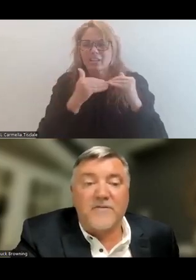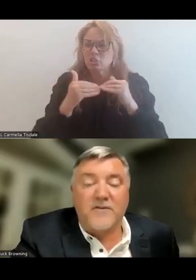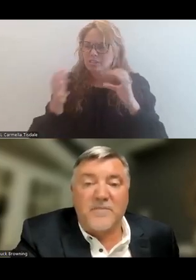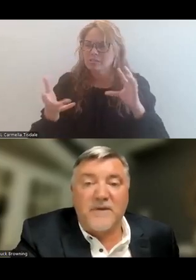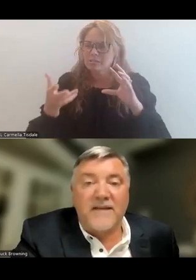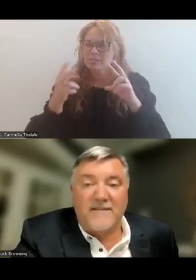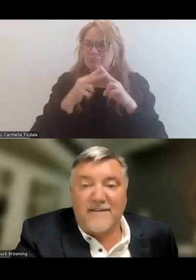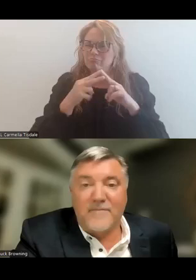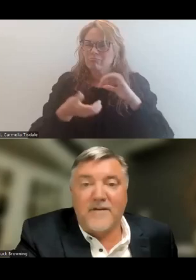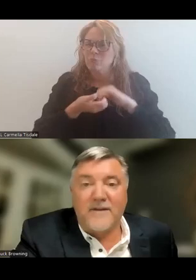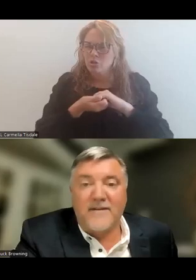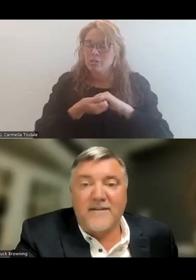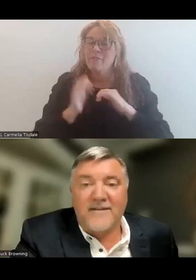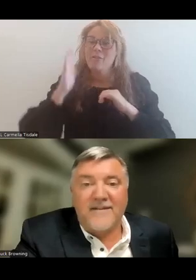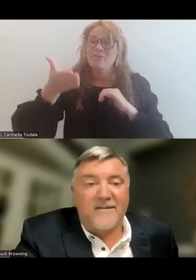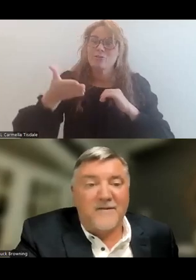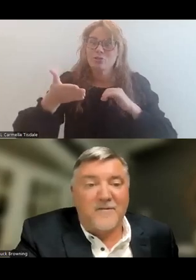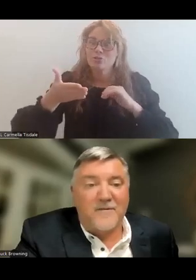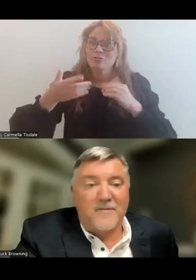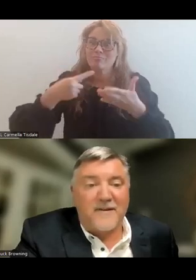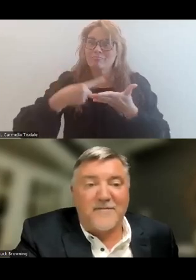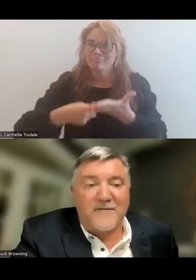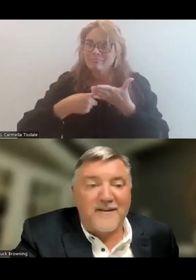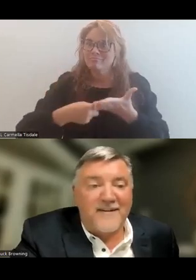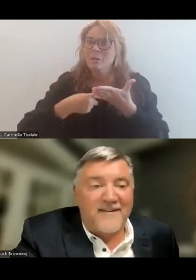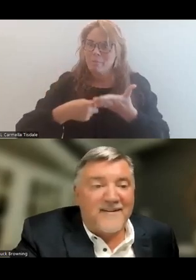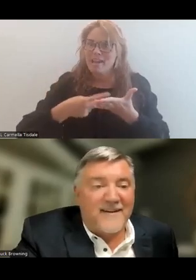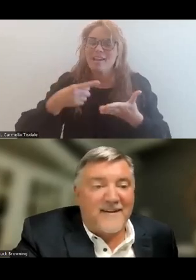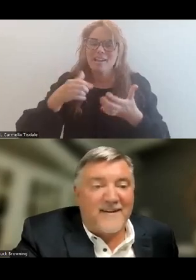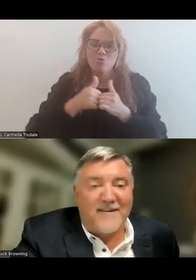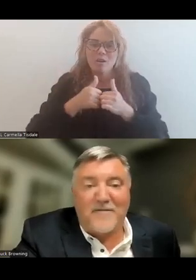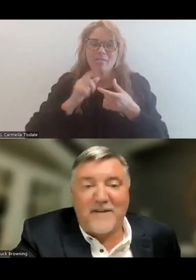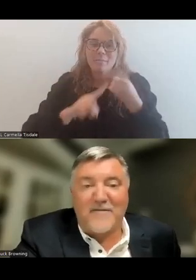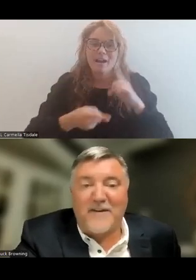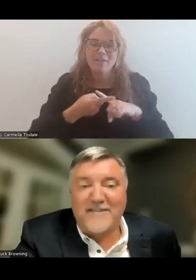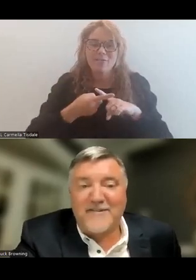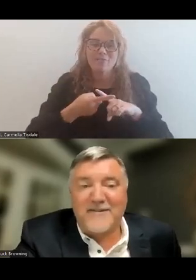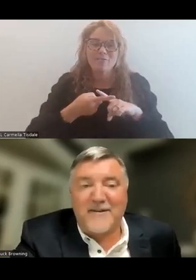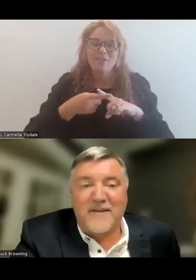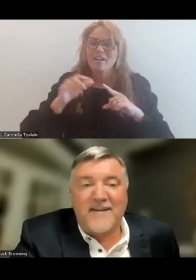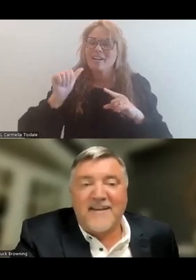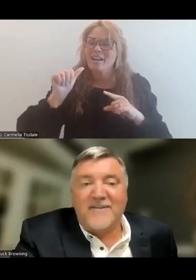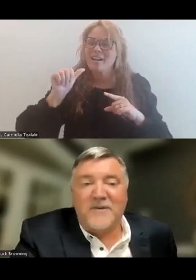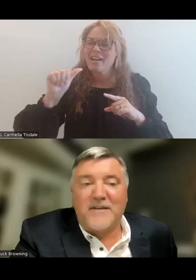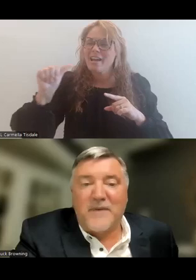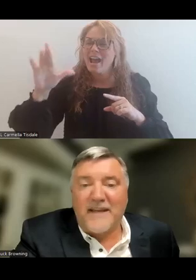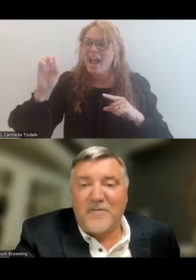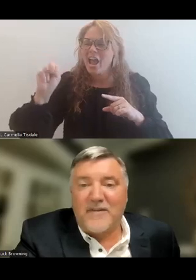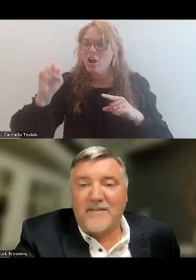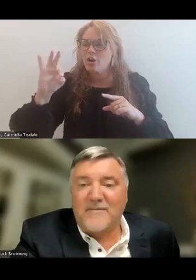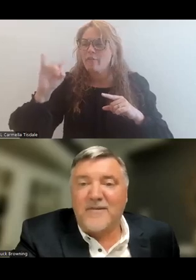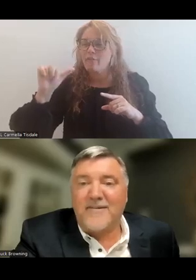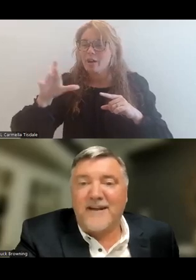also have a future debate upcoming with my good friend Aaron Foster who's going to be doing